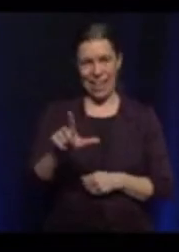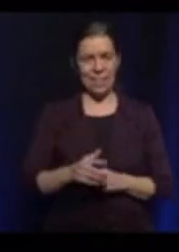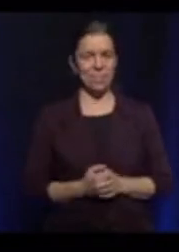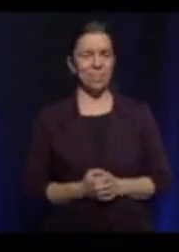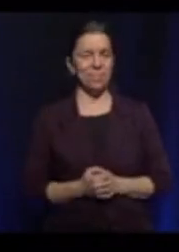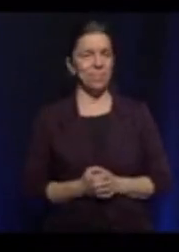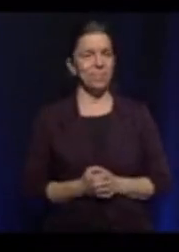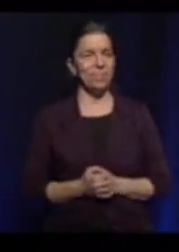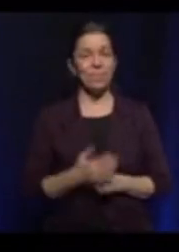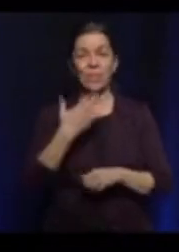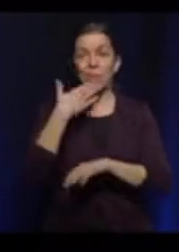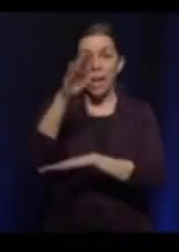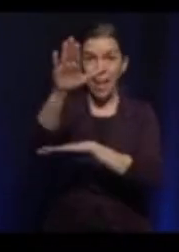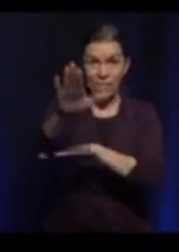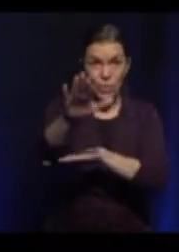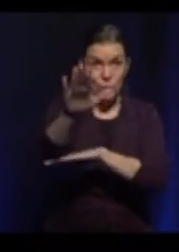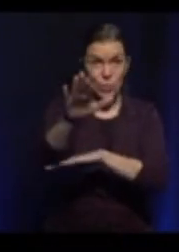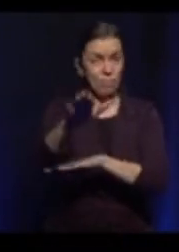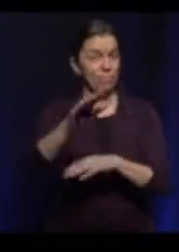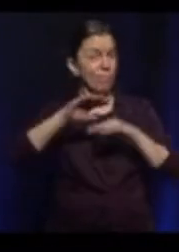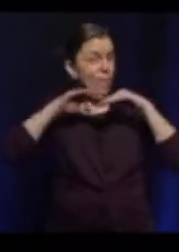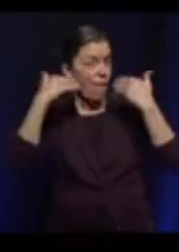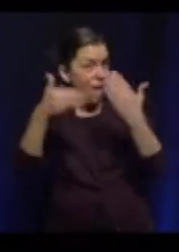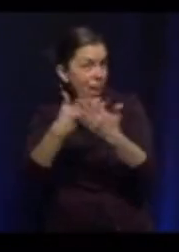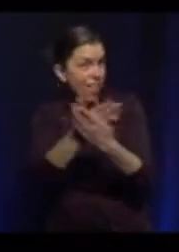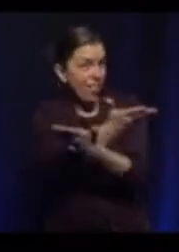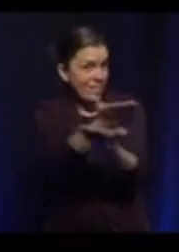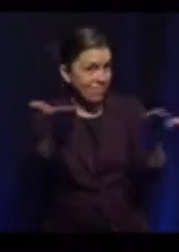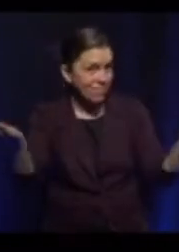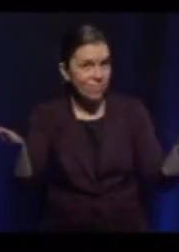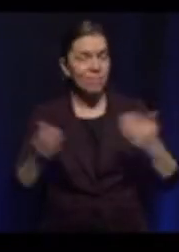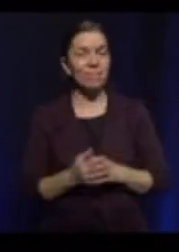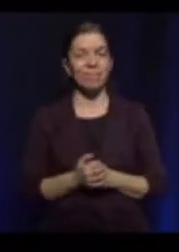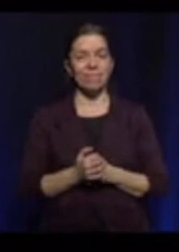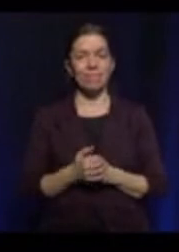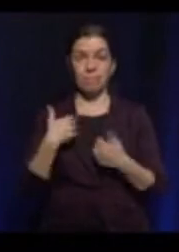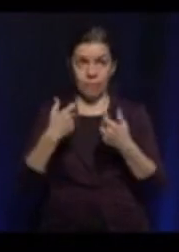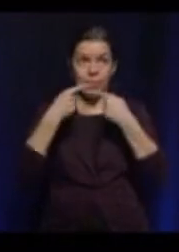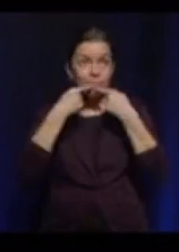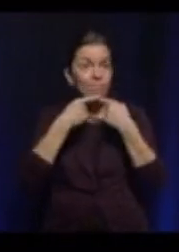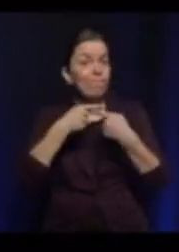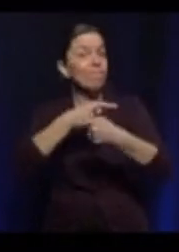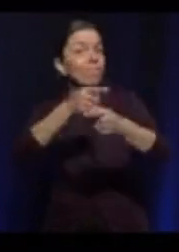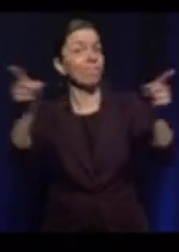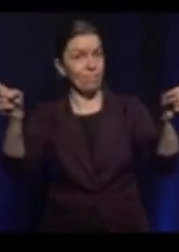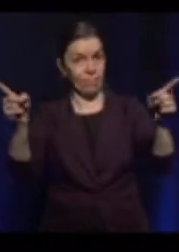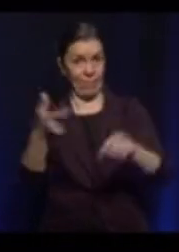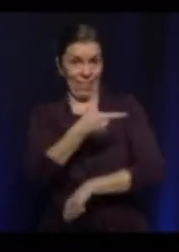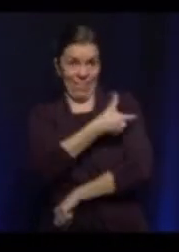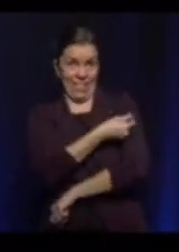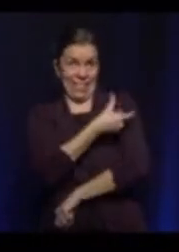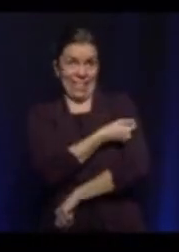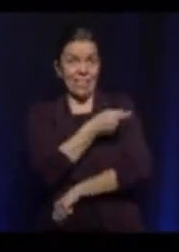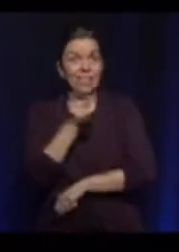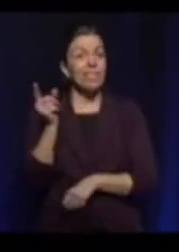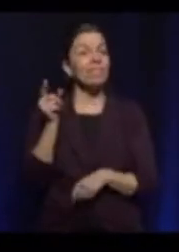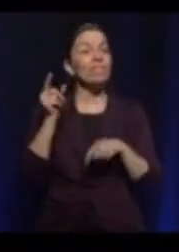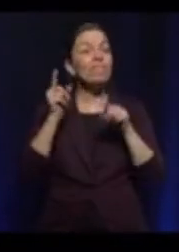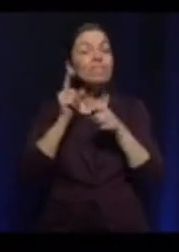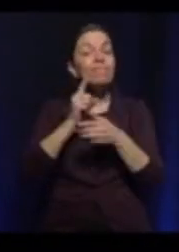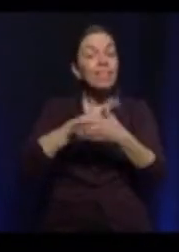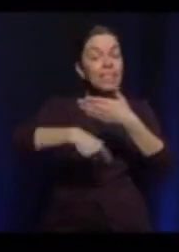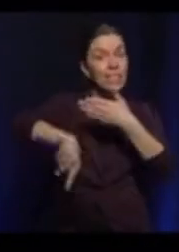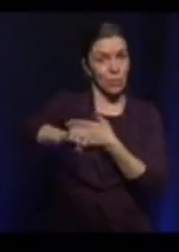We're announcing today that we'll start vaccinating the population next week. We'll start with people